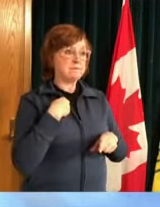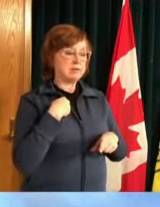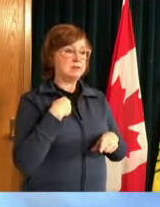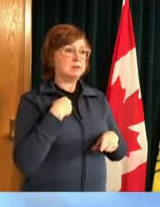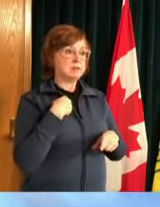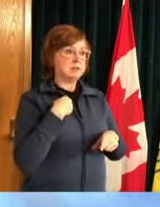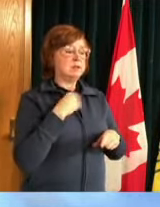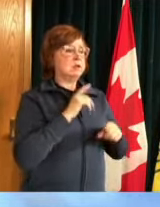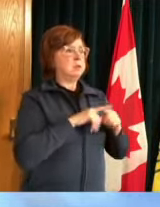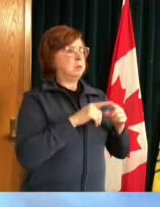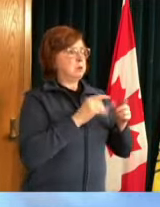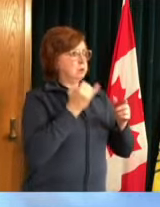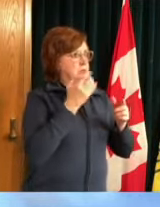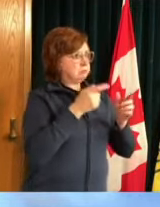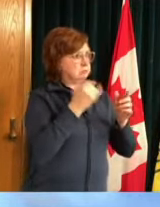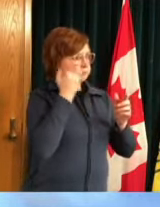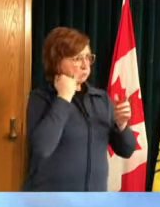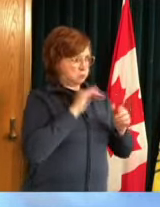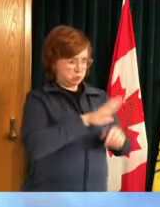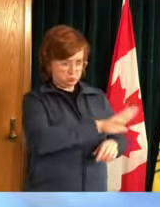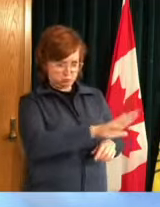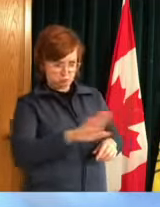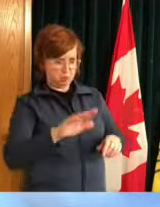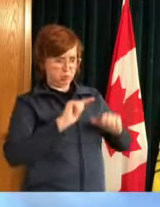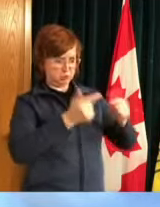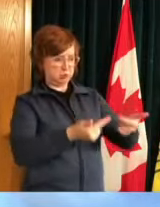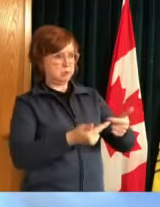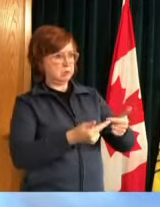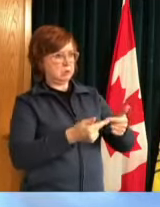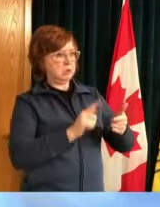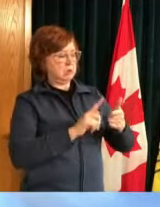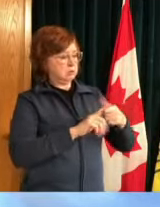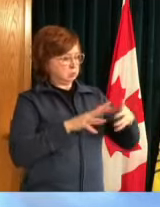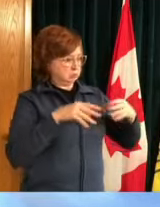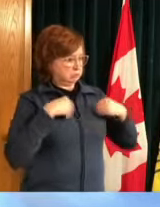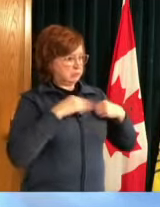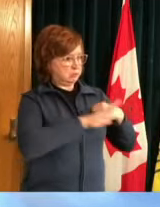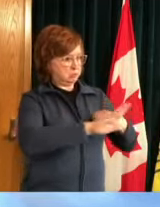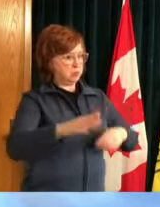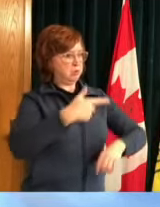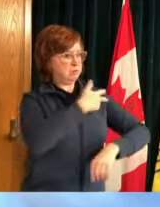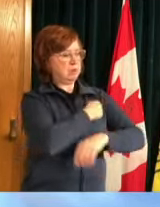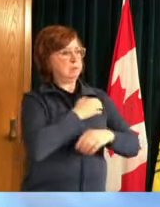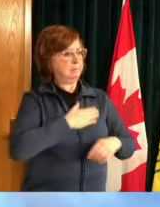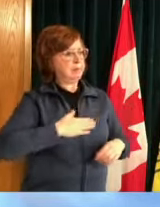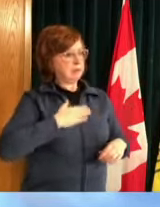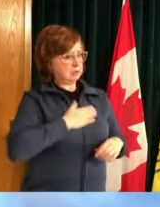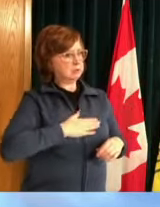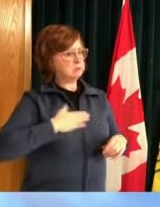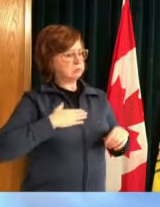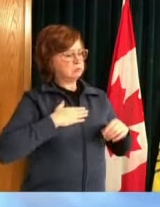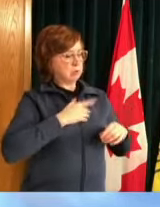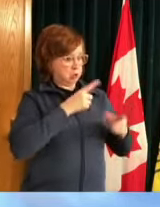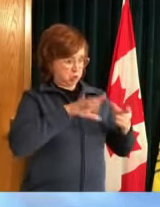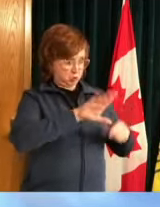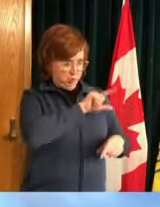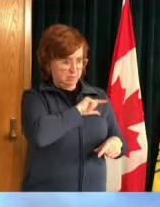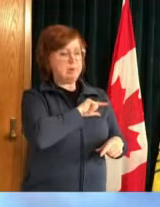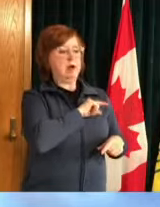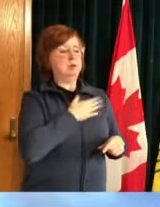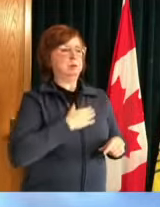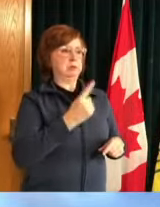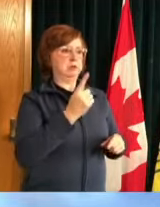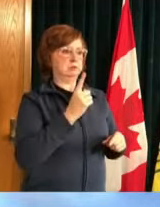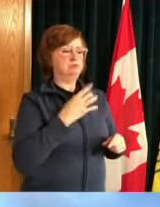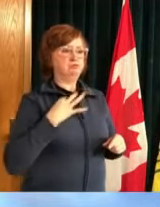eligible to step forward and receive any of the three uh vaccines that will be available in saskatchewan so as the premier